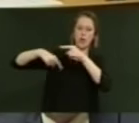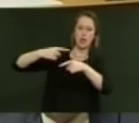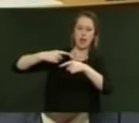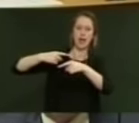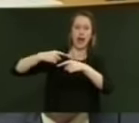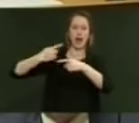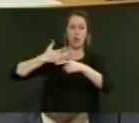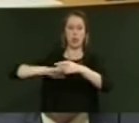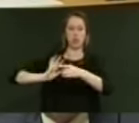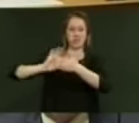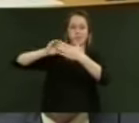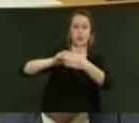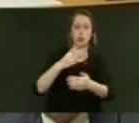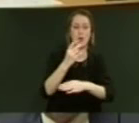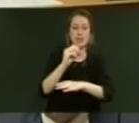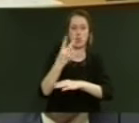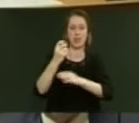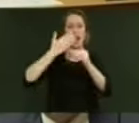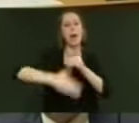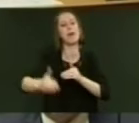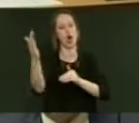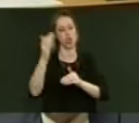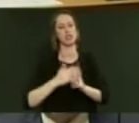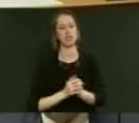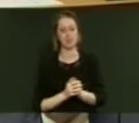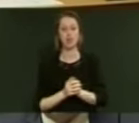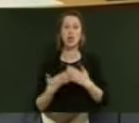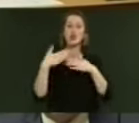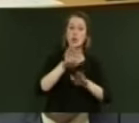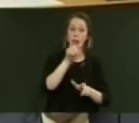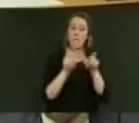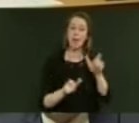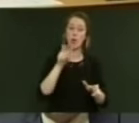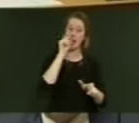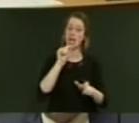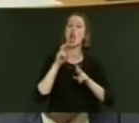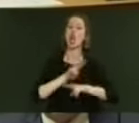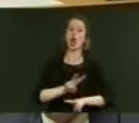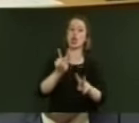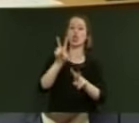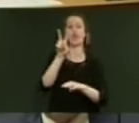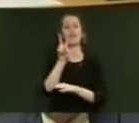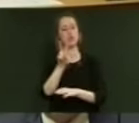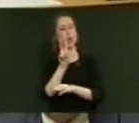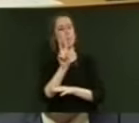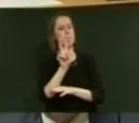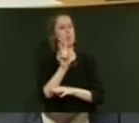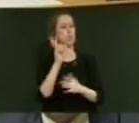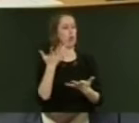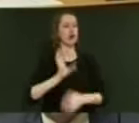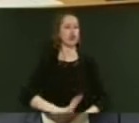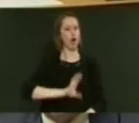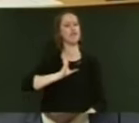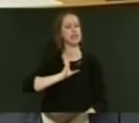through to 2020 and beyond. New Zealanders can look to that future with well-deserved